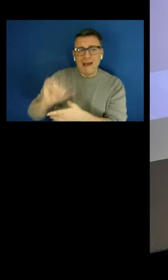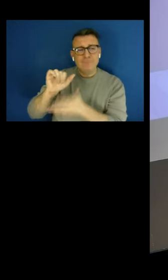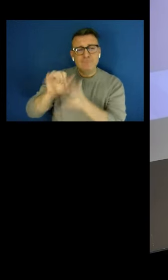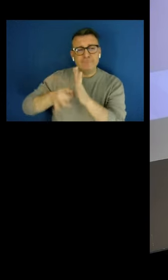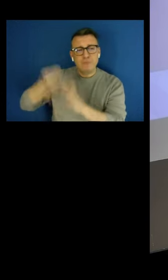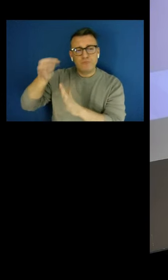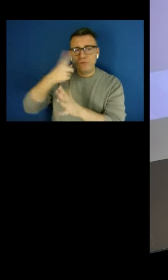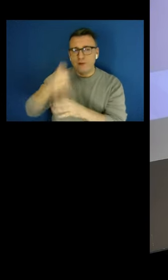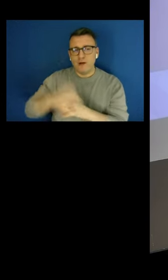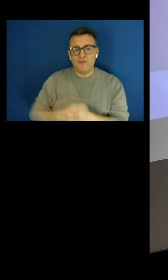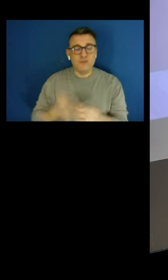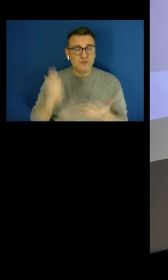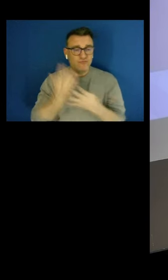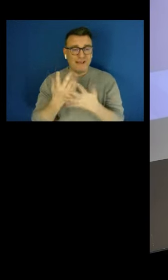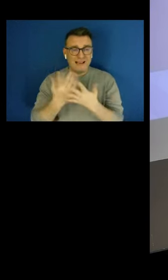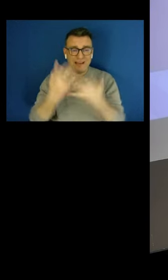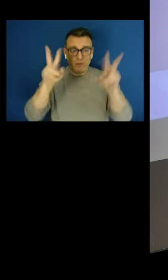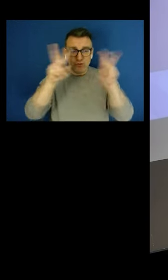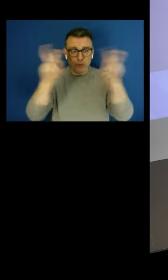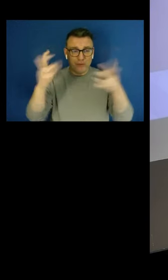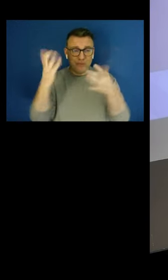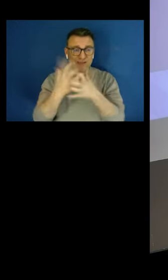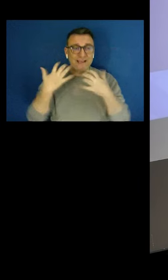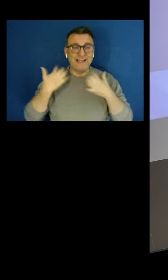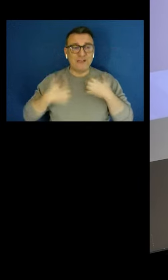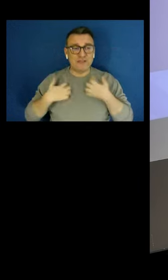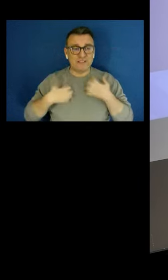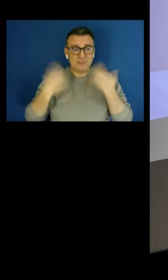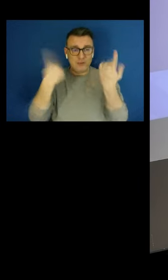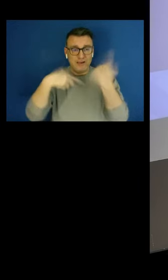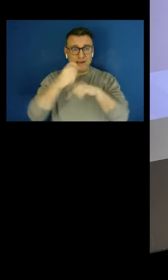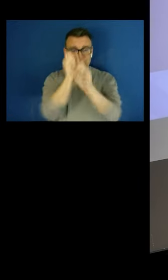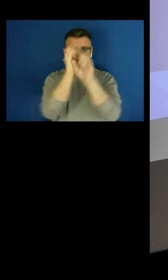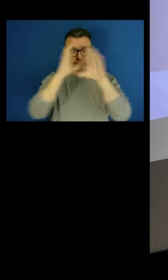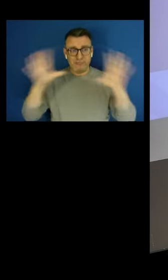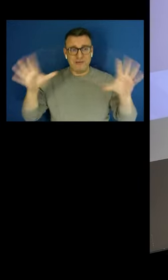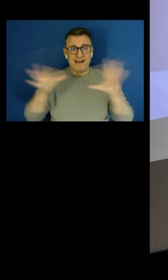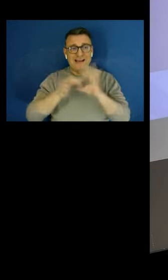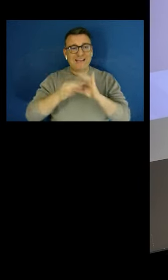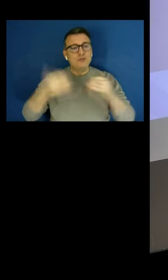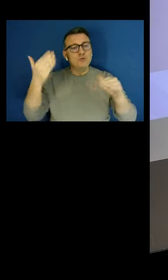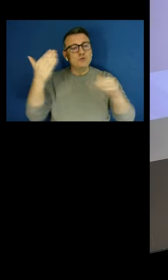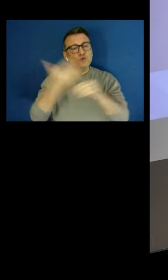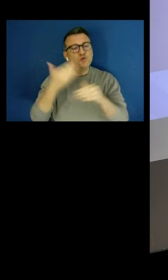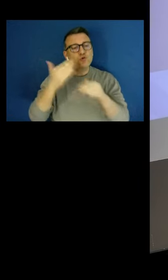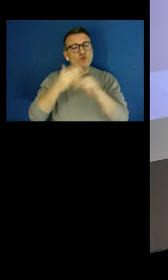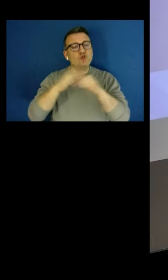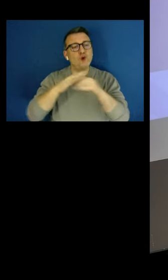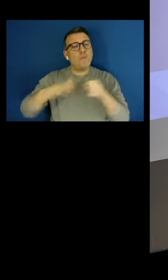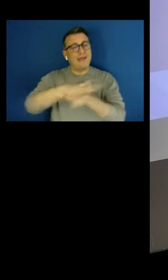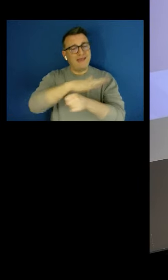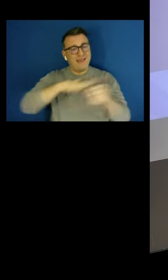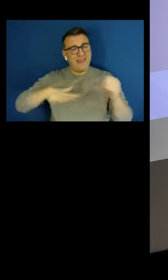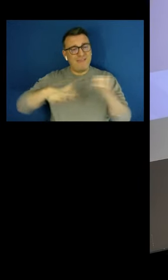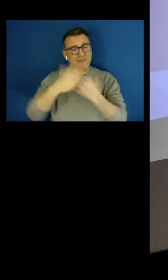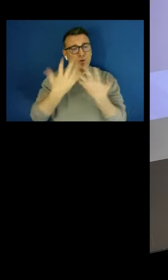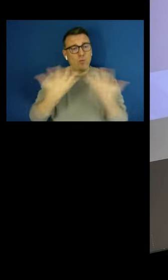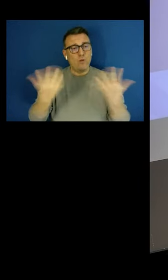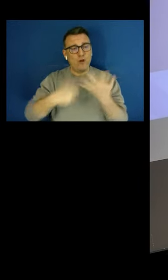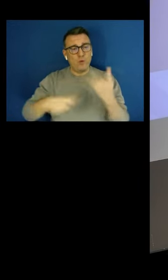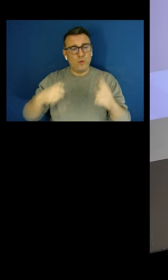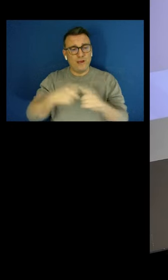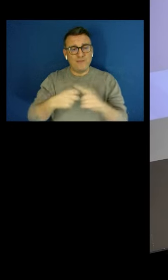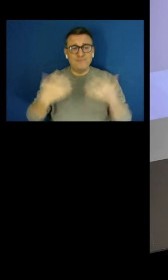we're understanding this today in relation to the job market in the UK. So without any further ado